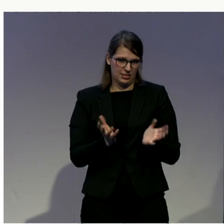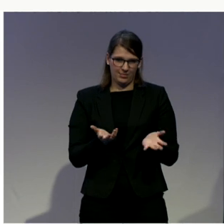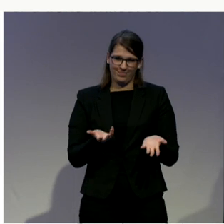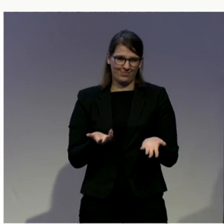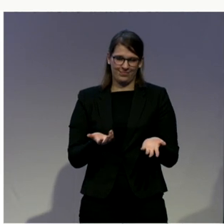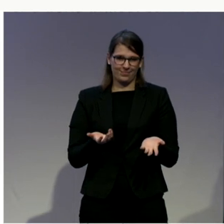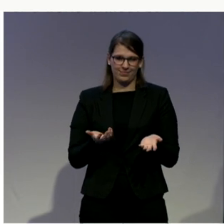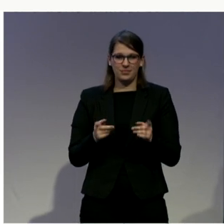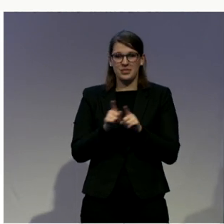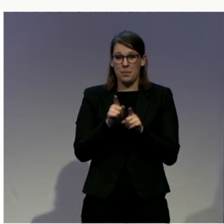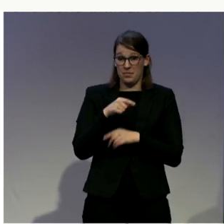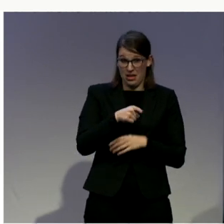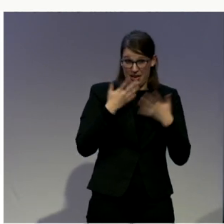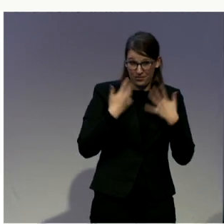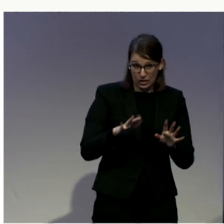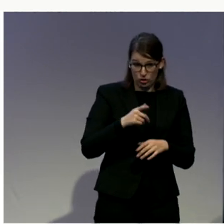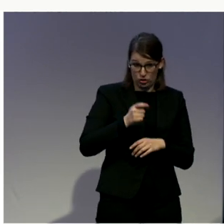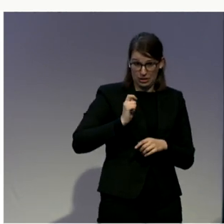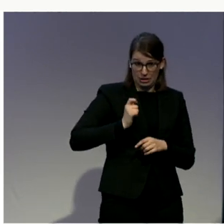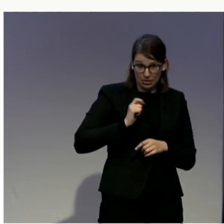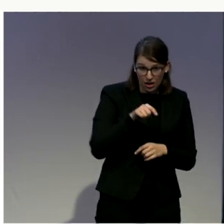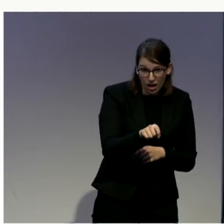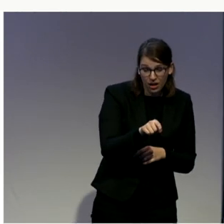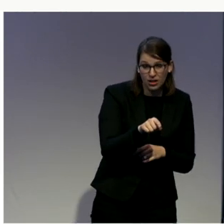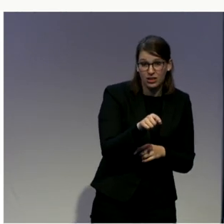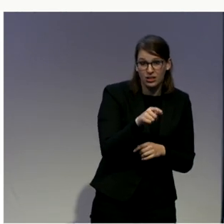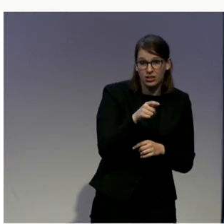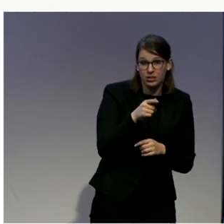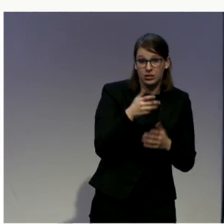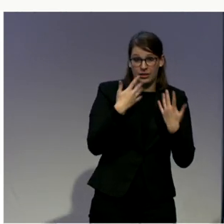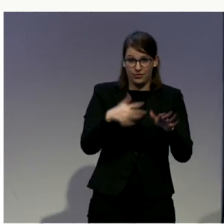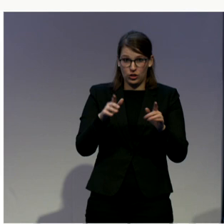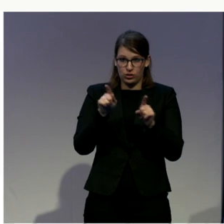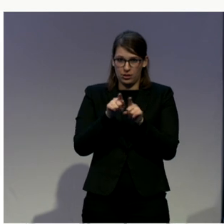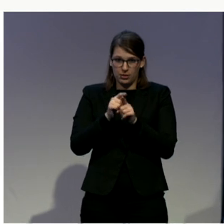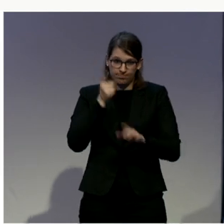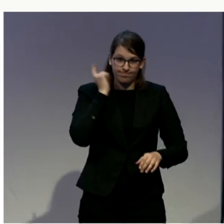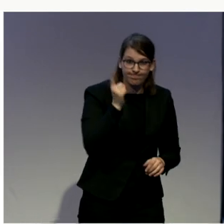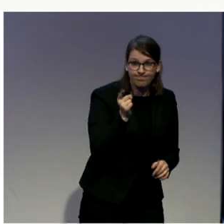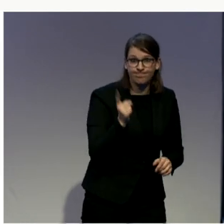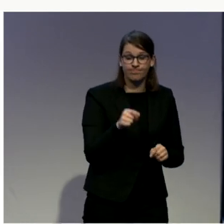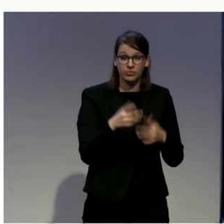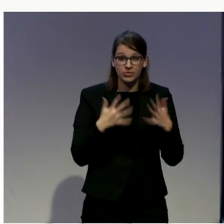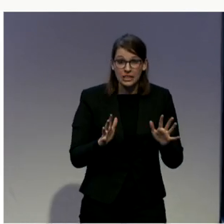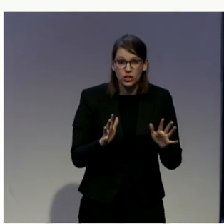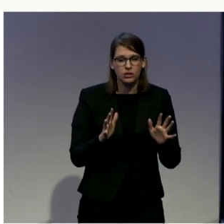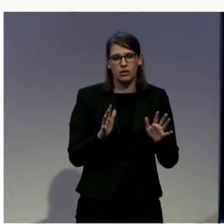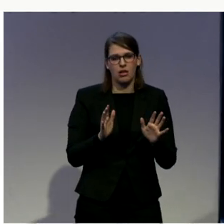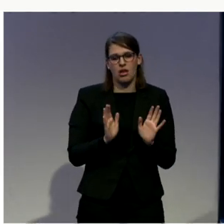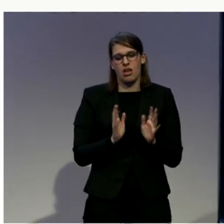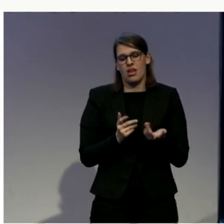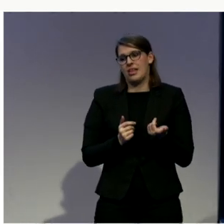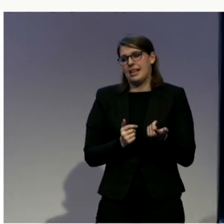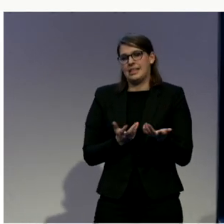procedure and a criminal punishment, a criminal sanction, then that will leave